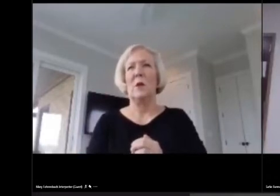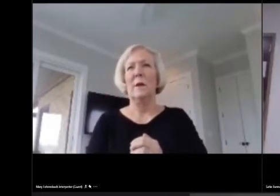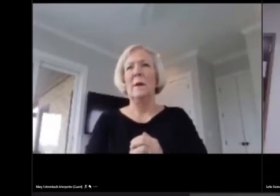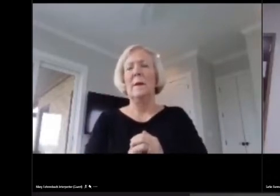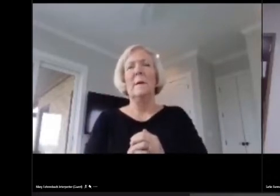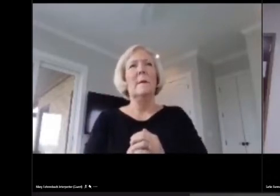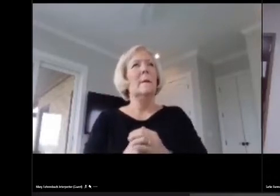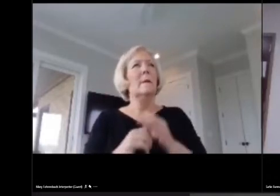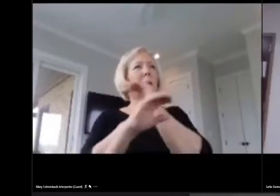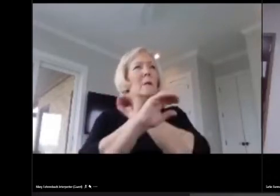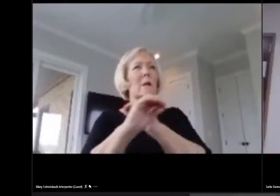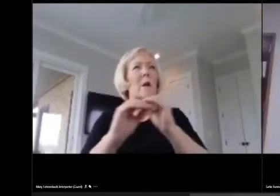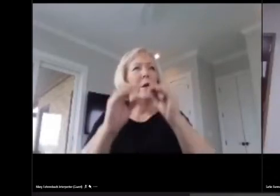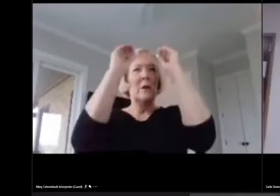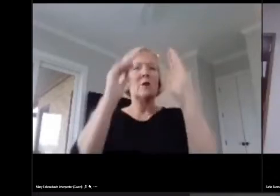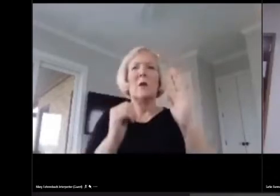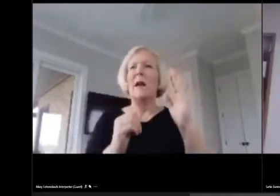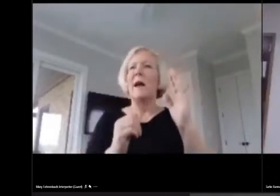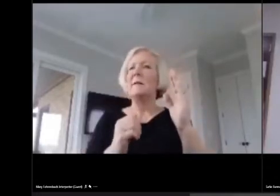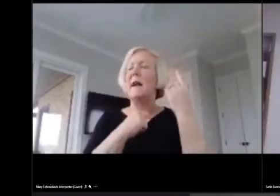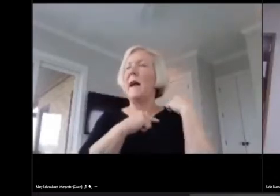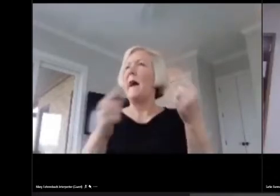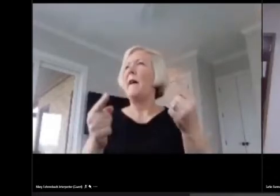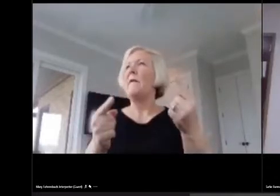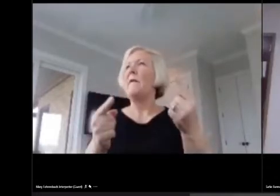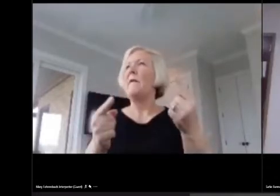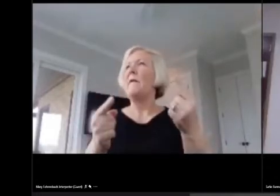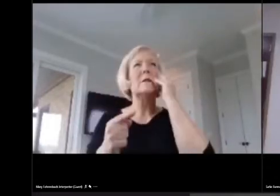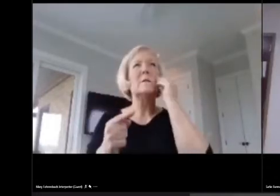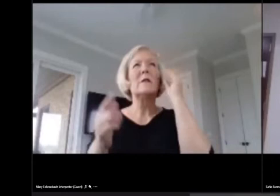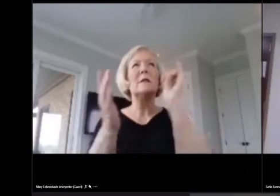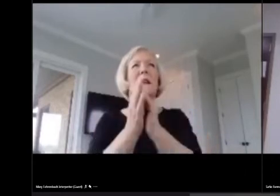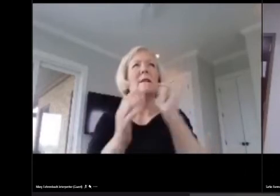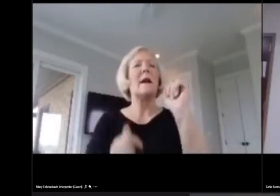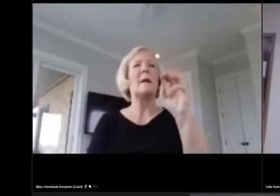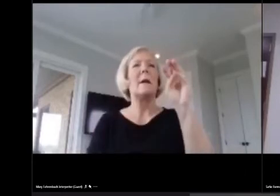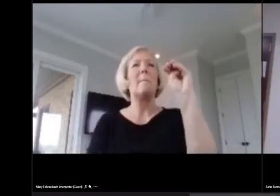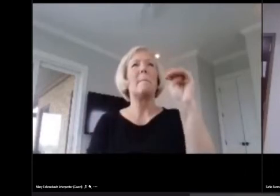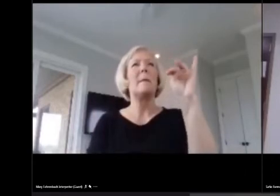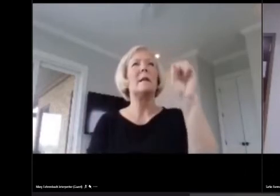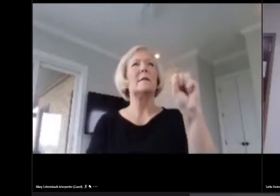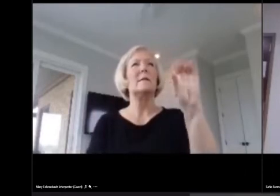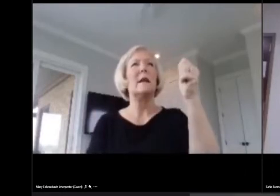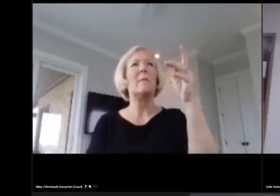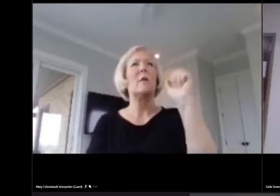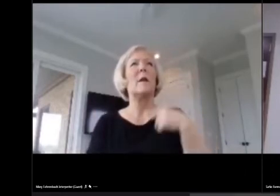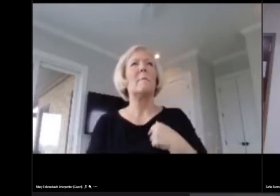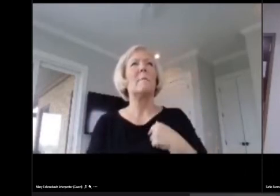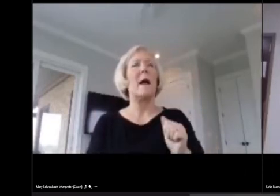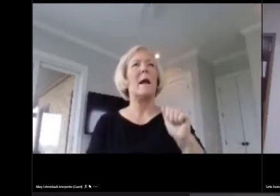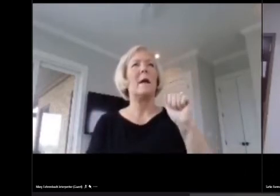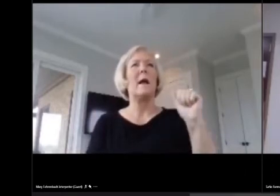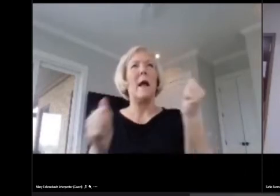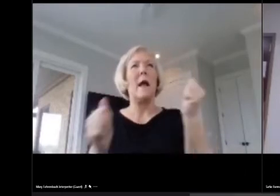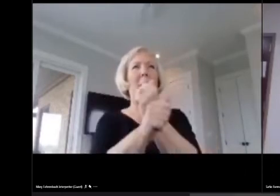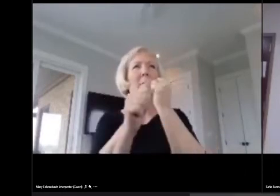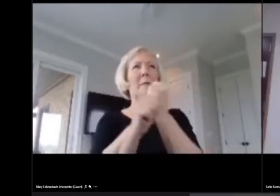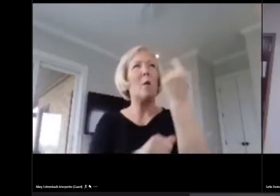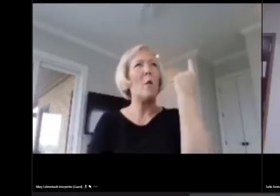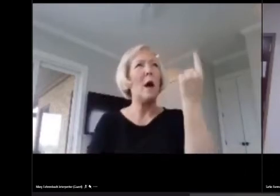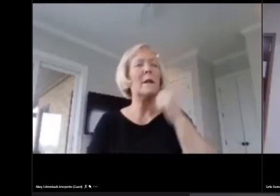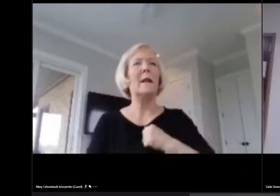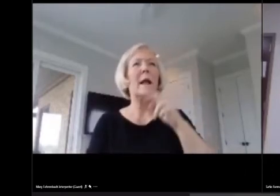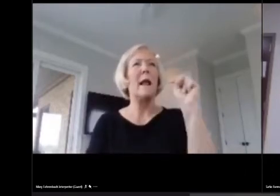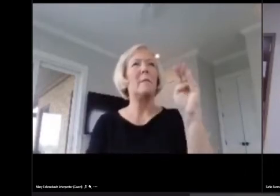ever championed student voice like Ms. Cameron, my Algebra 1 teacher and NBCT candidate. Students